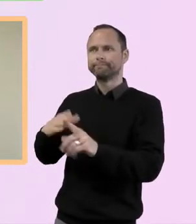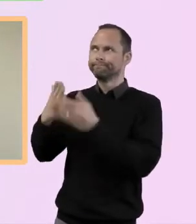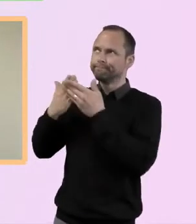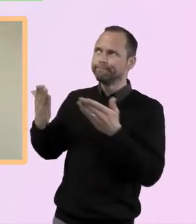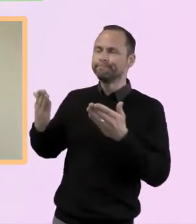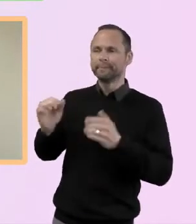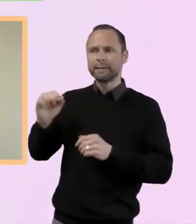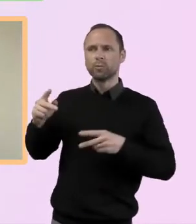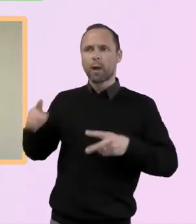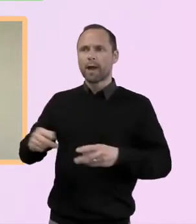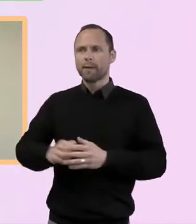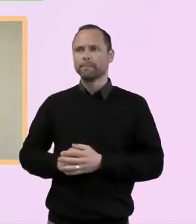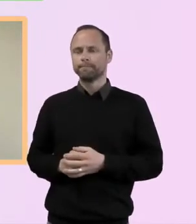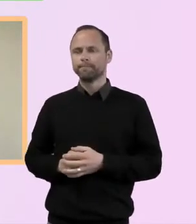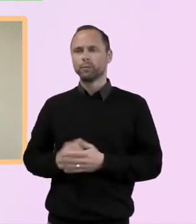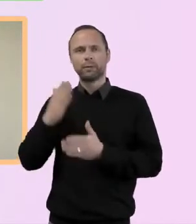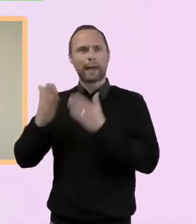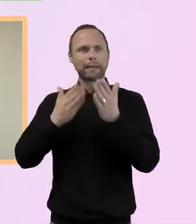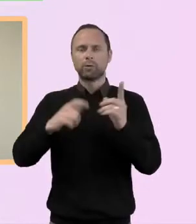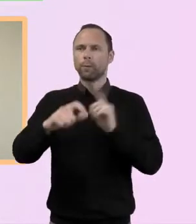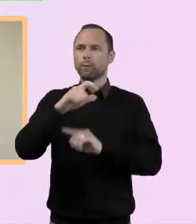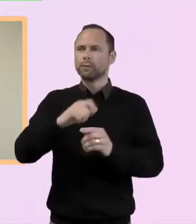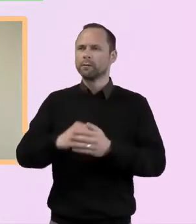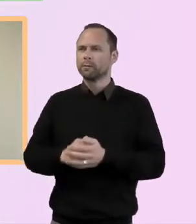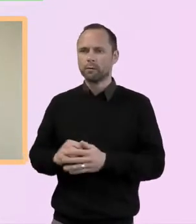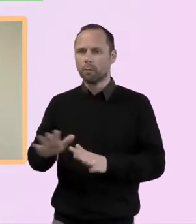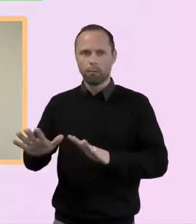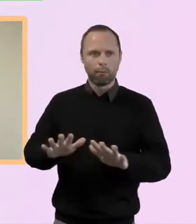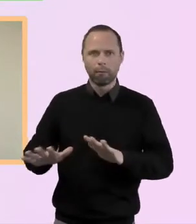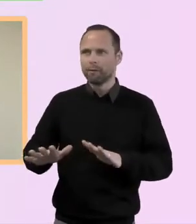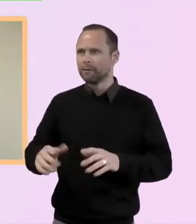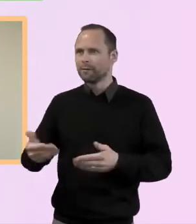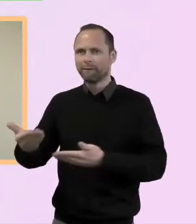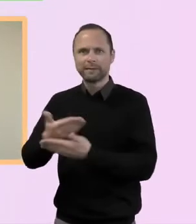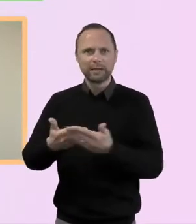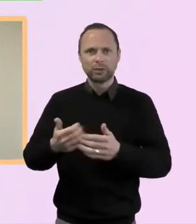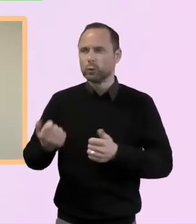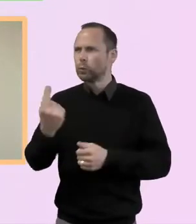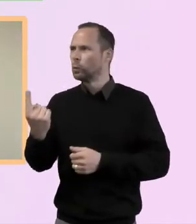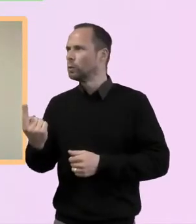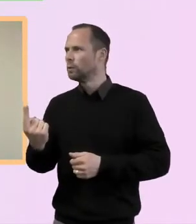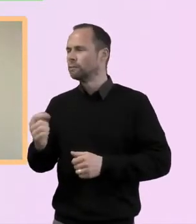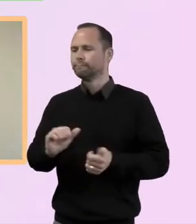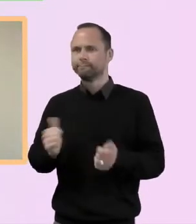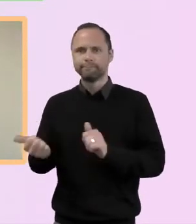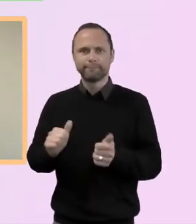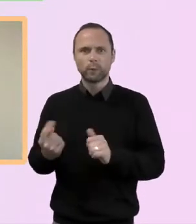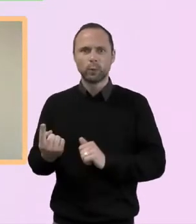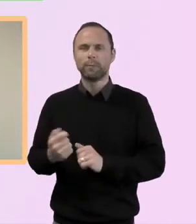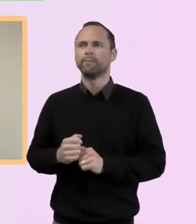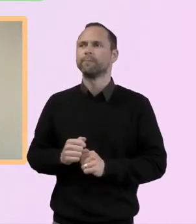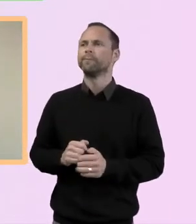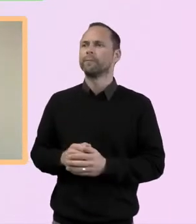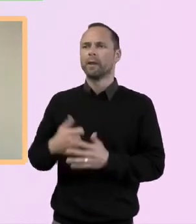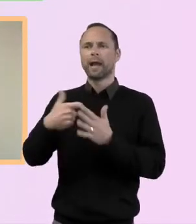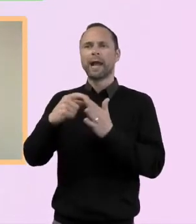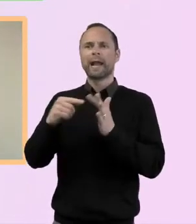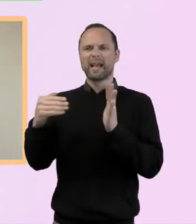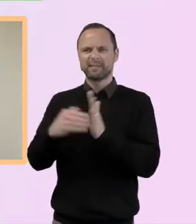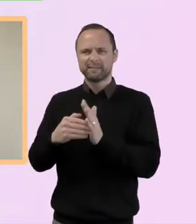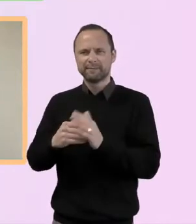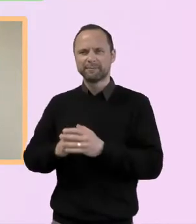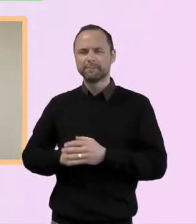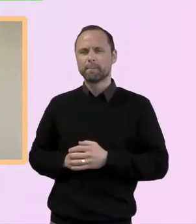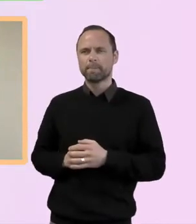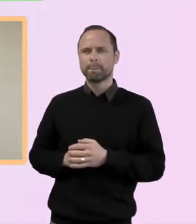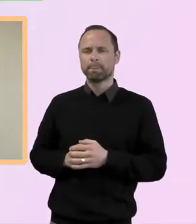think I want to, oh, sorry, go on. No, go ahead. Go on. I was just going to say within the kind of being present for